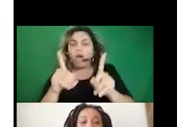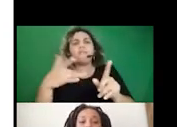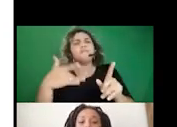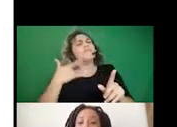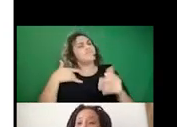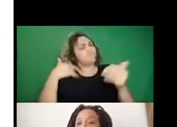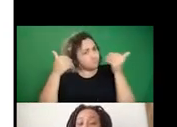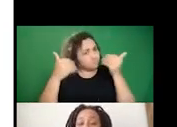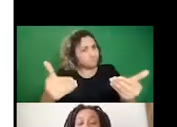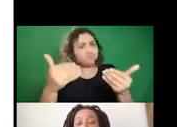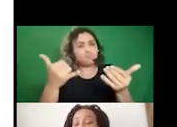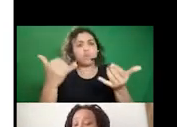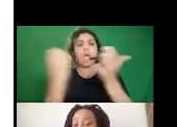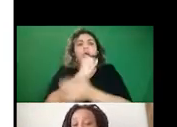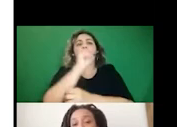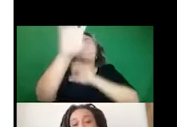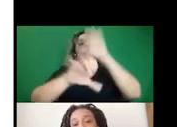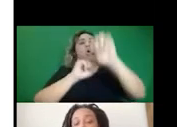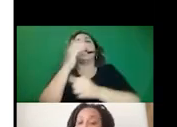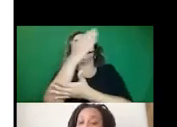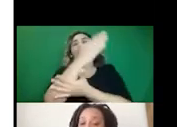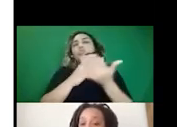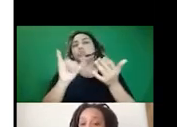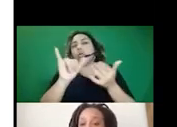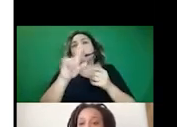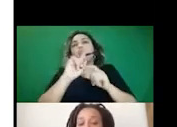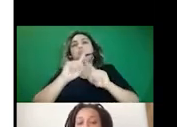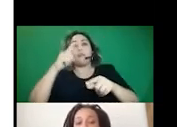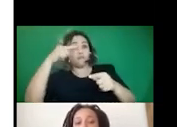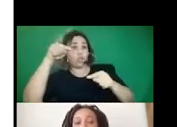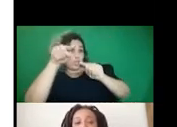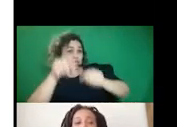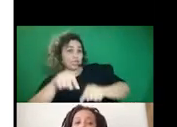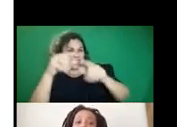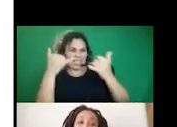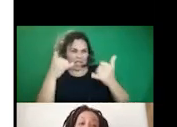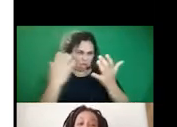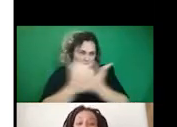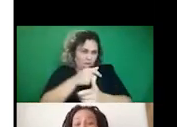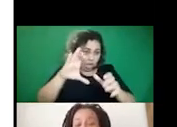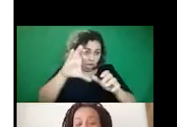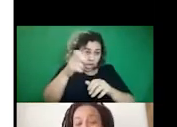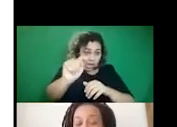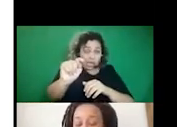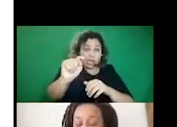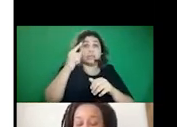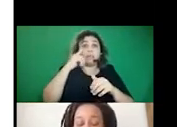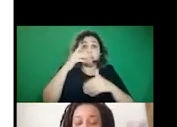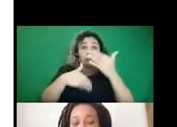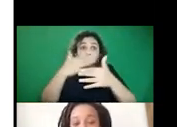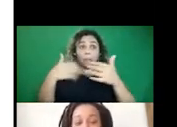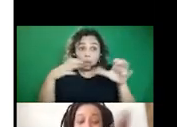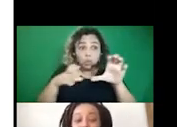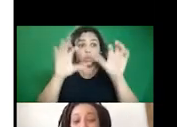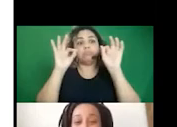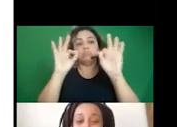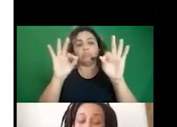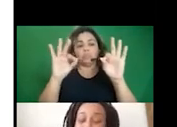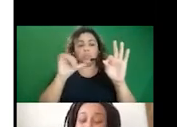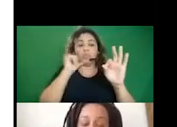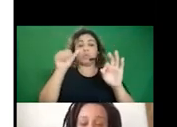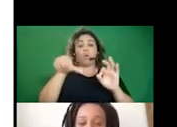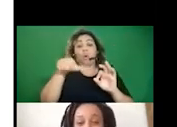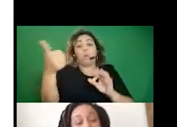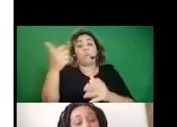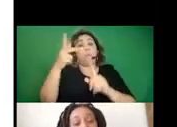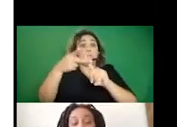to sort of drop answers to this in the chat. Um, and again, if we end up doing it just like, you know, another one of this,